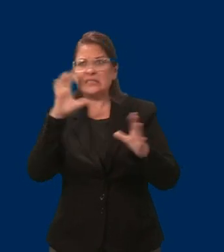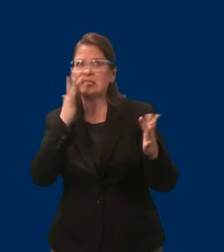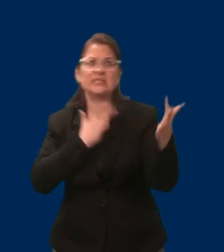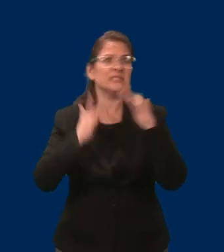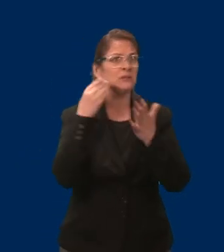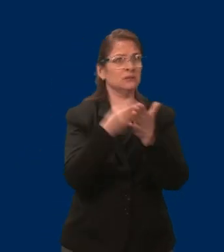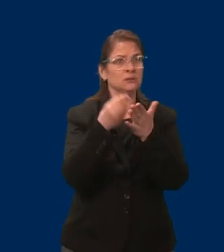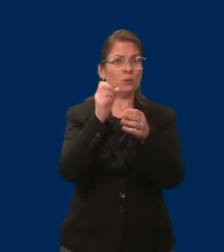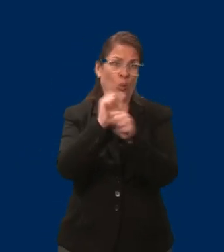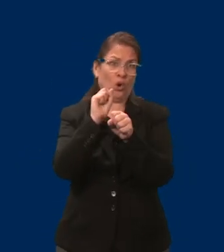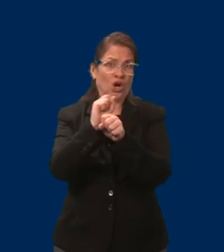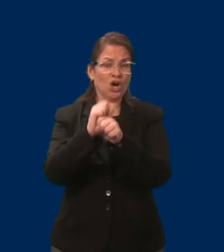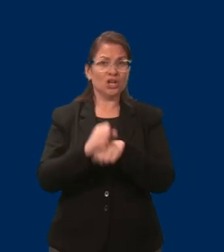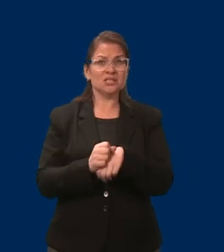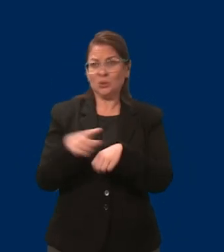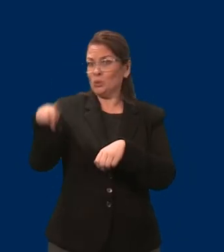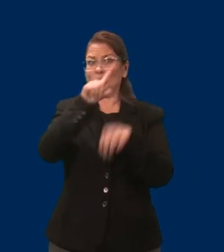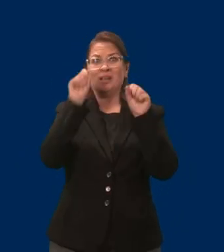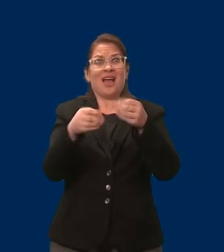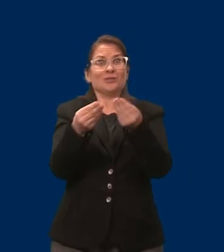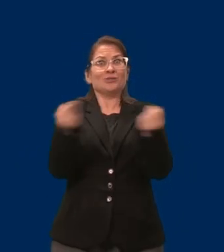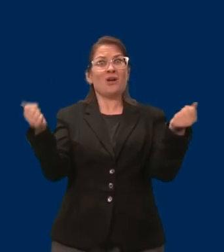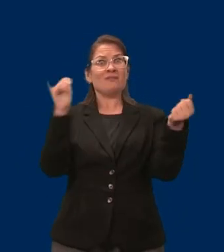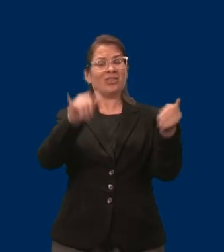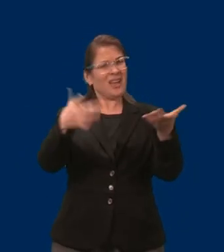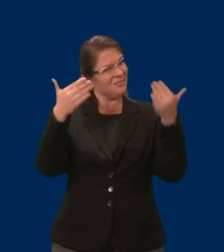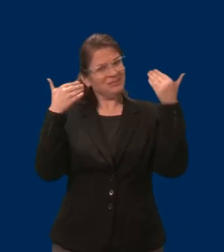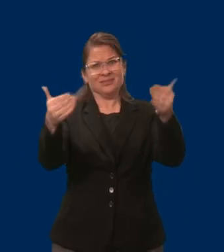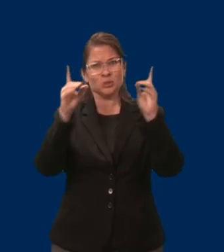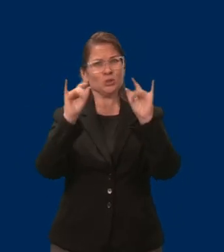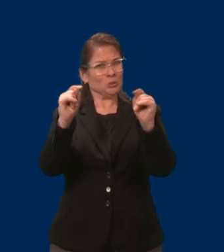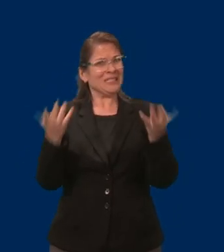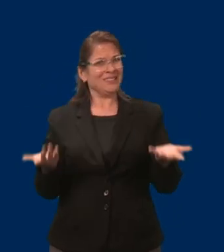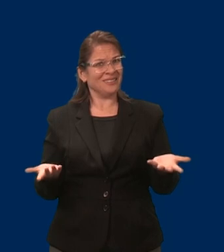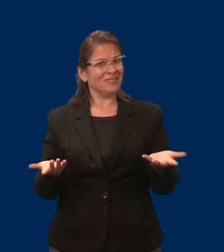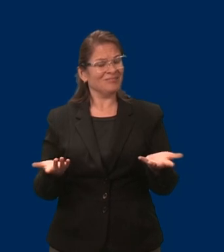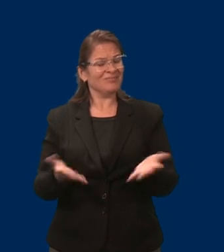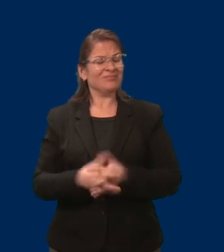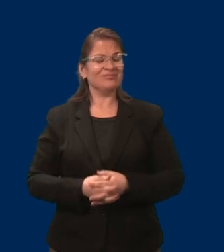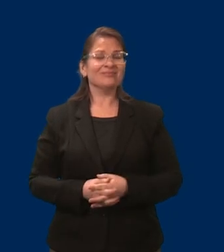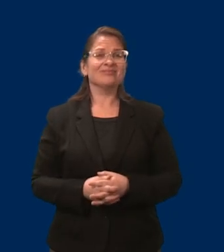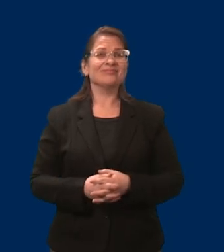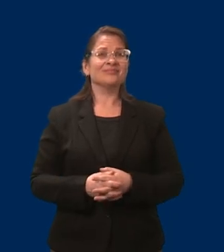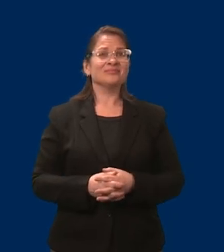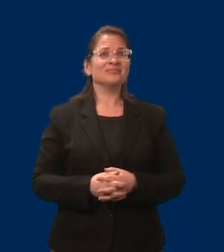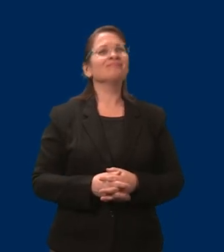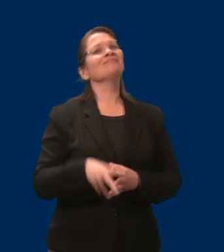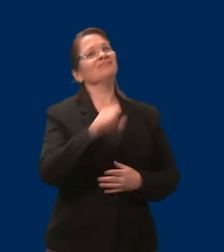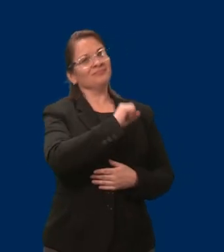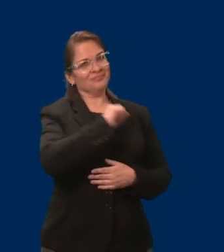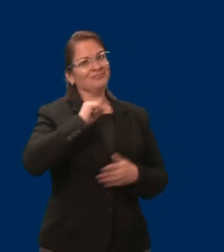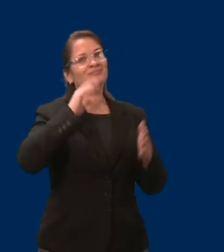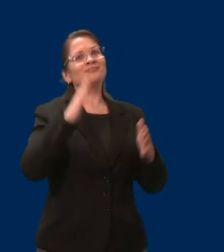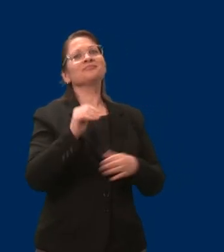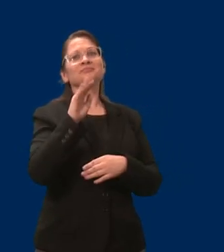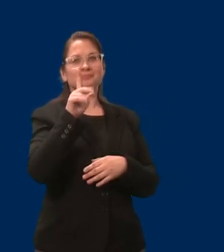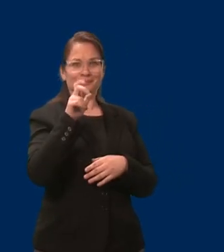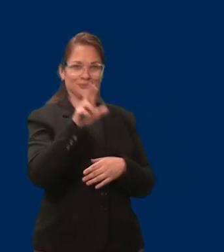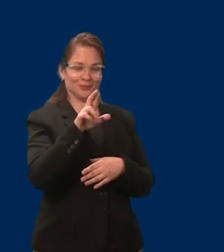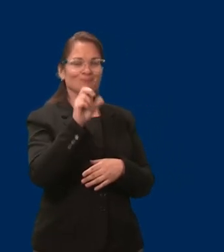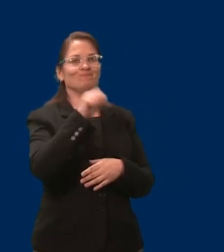this. Senator Abler? Hey. Yeah. just to be brief, I had some kind of message like,